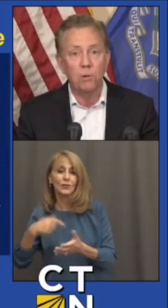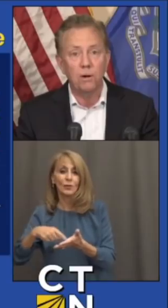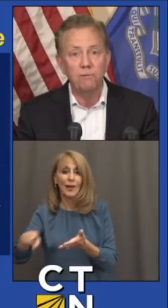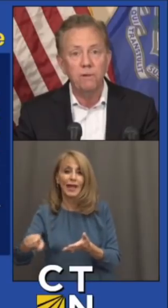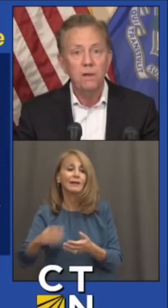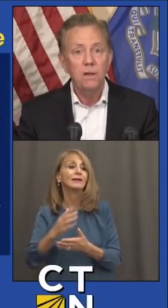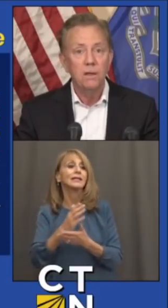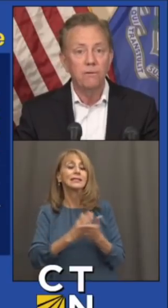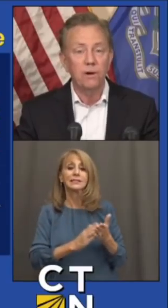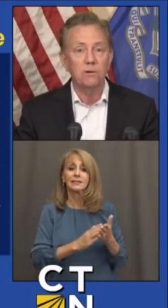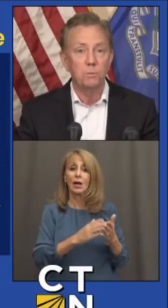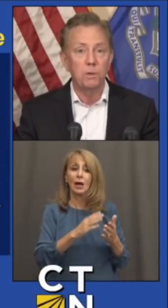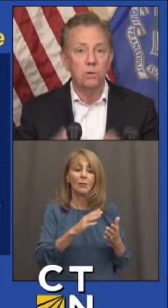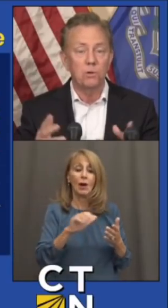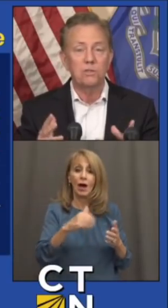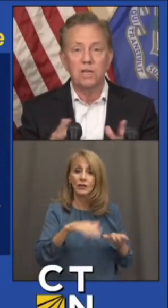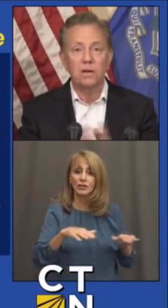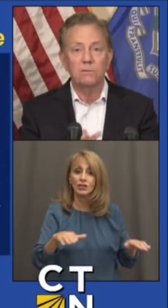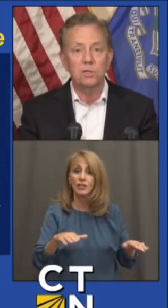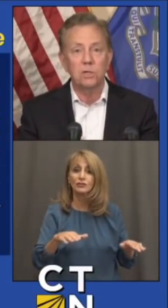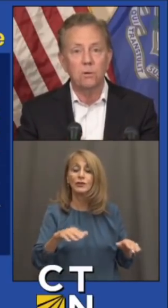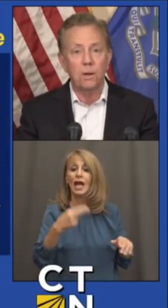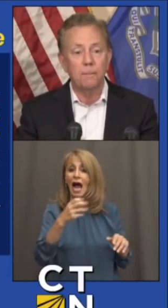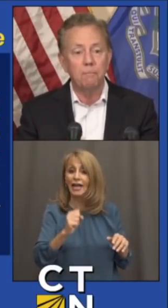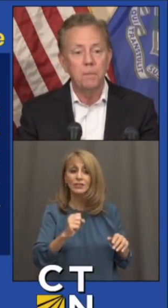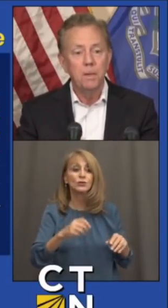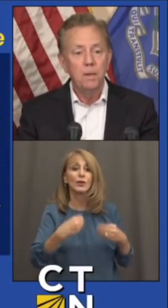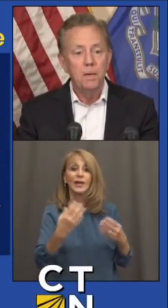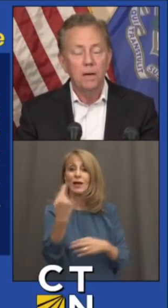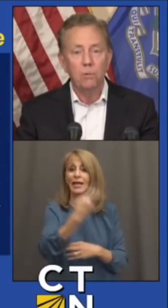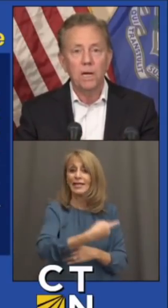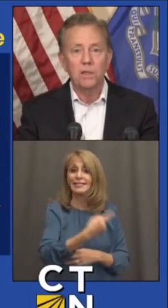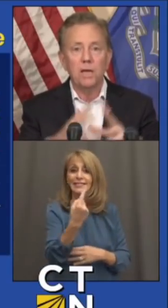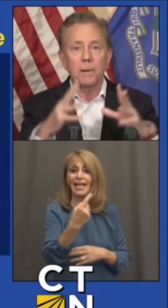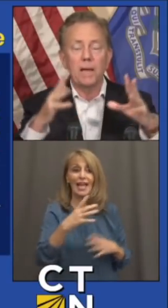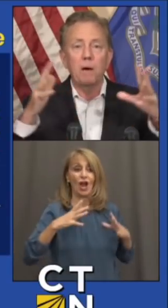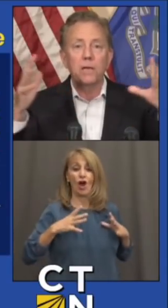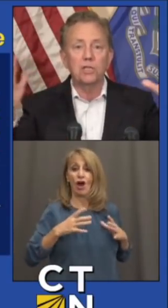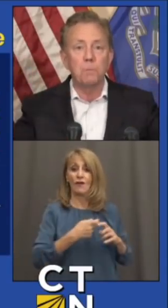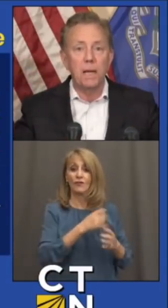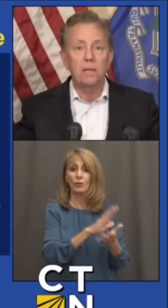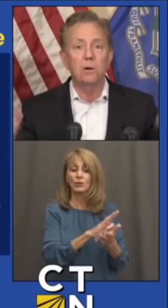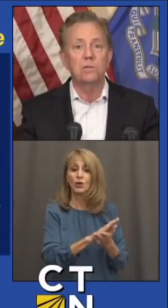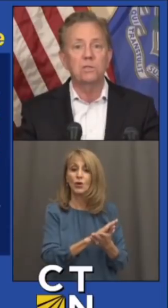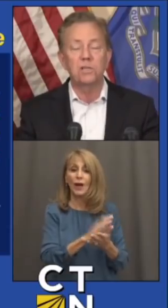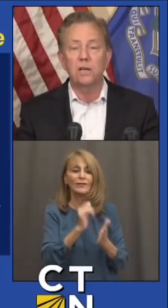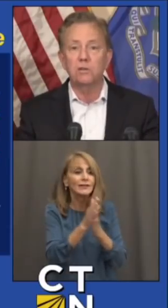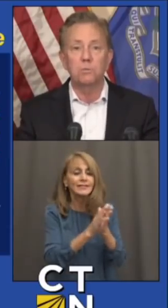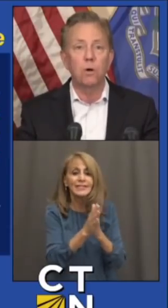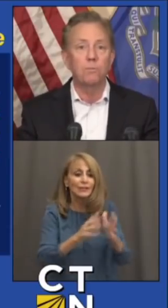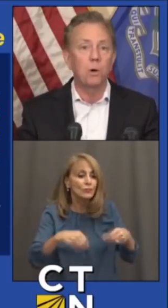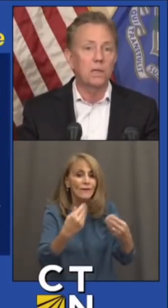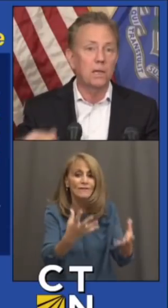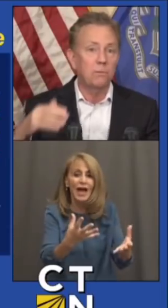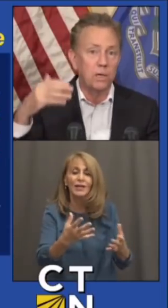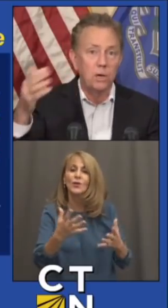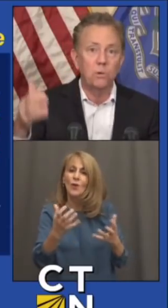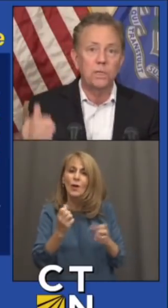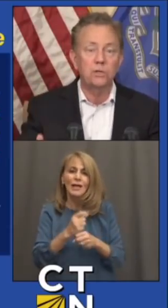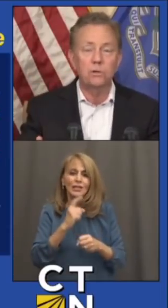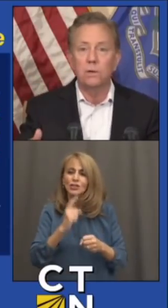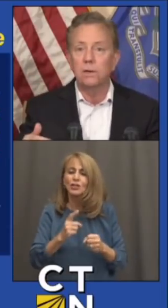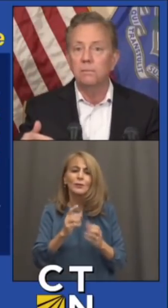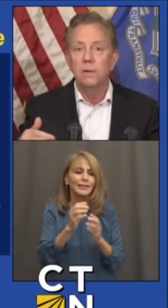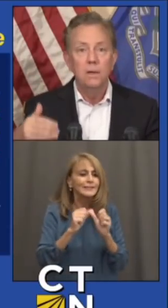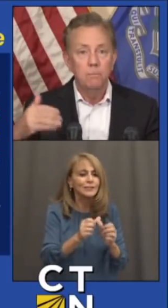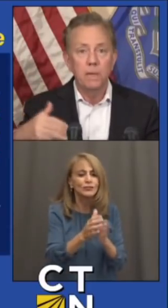them some time off, the Ferris Bueller incentives. So – and we're going to think about how we expand those incentives more broadly. We're going